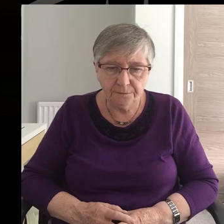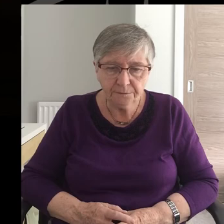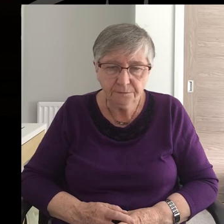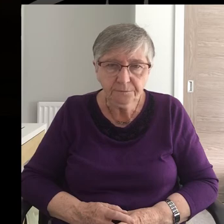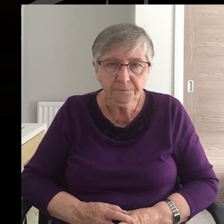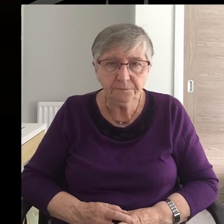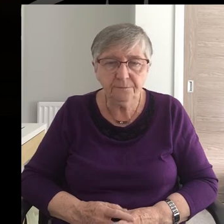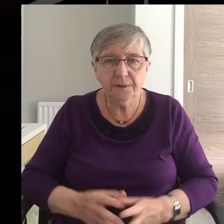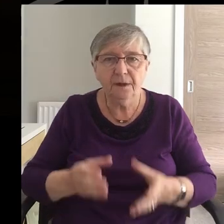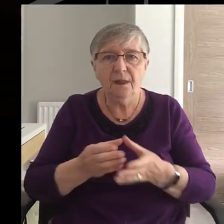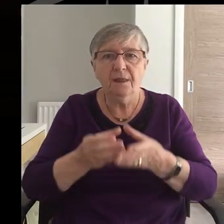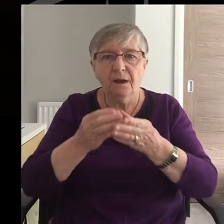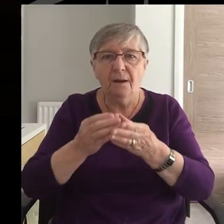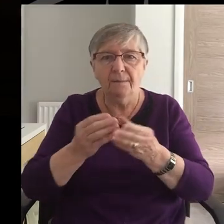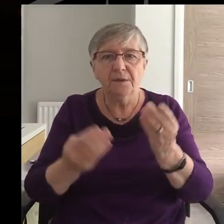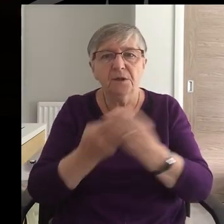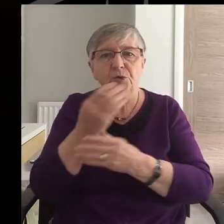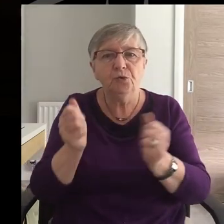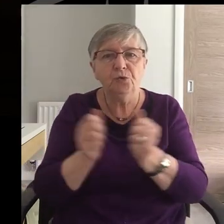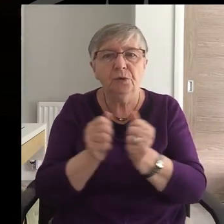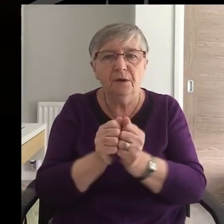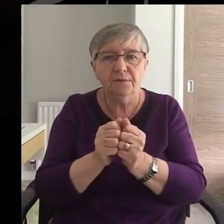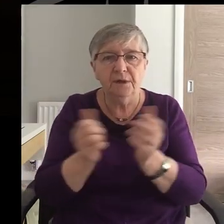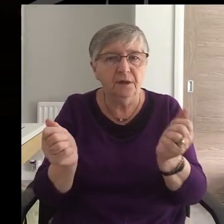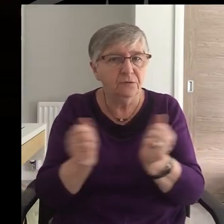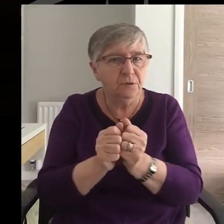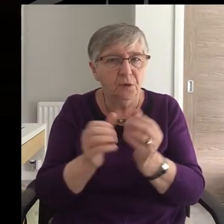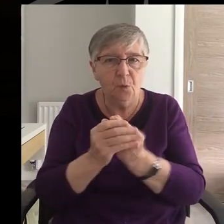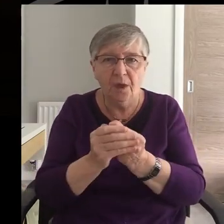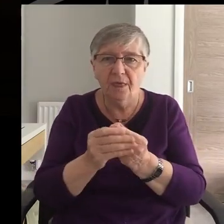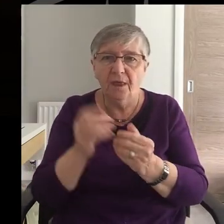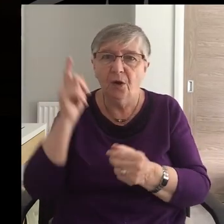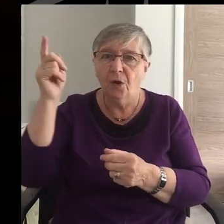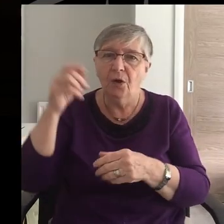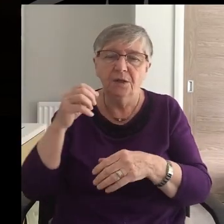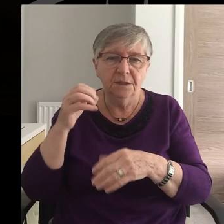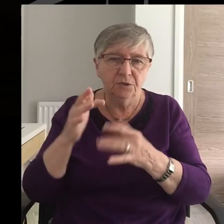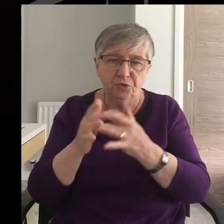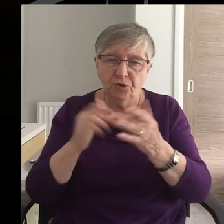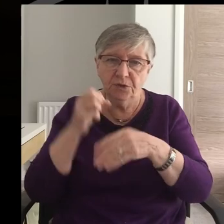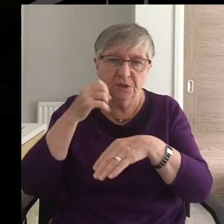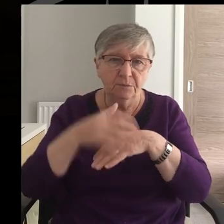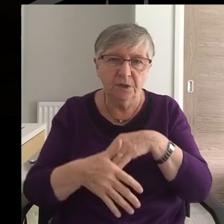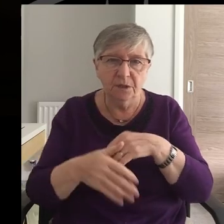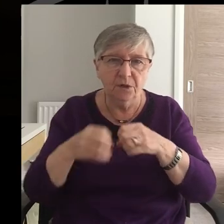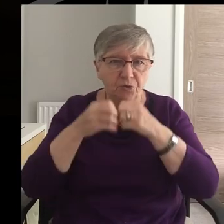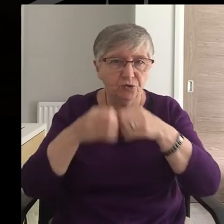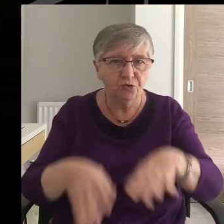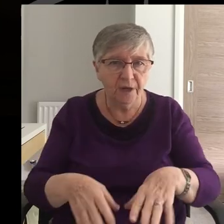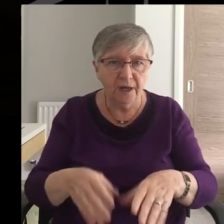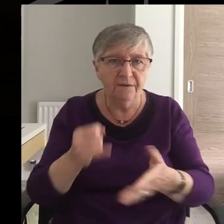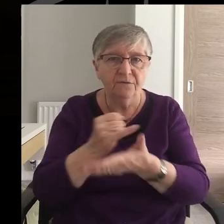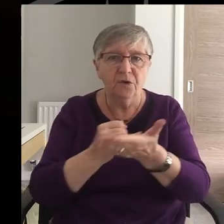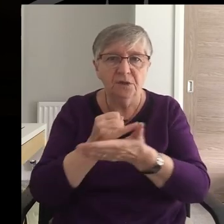And the cup Was a new covenant Sealed by Christ's blood Shed that the sins Of many Might be forgiven